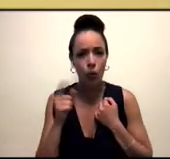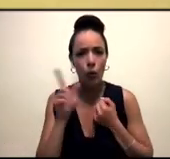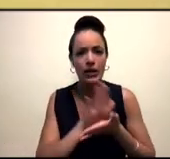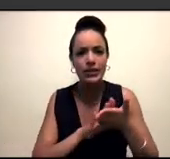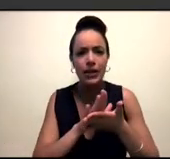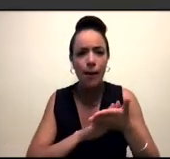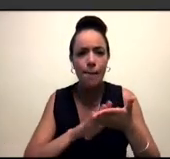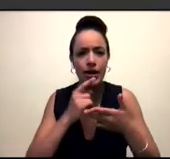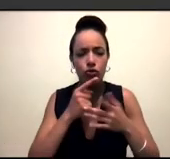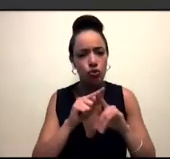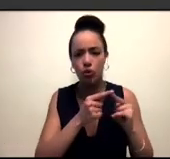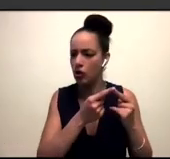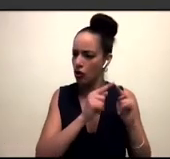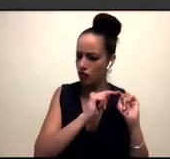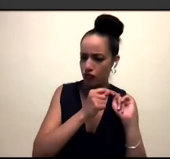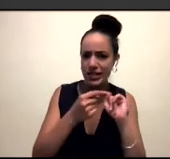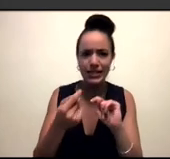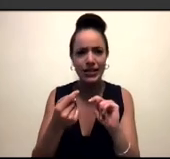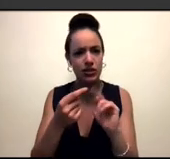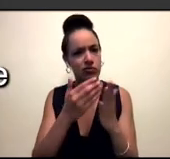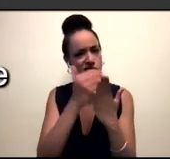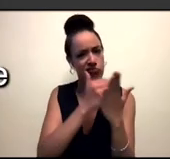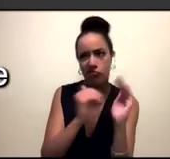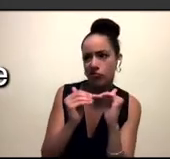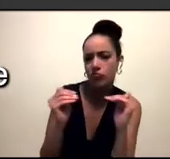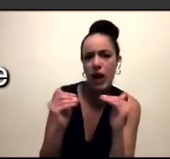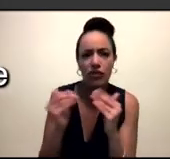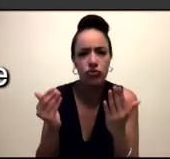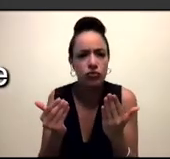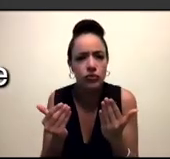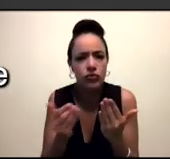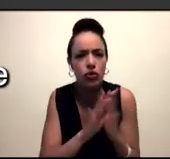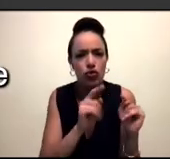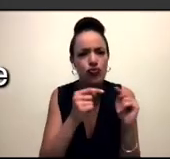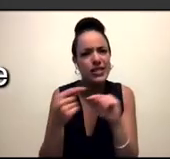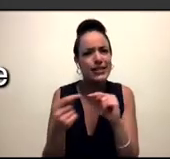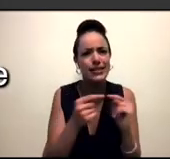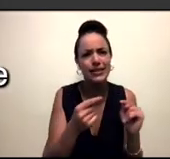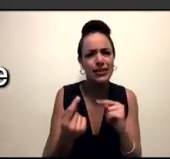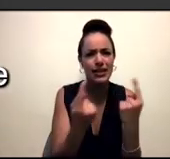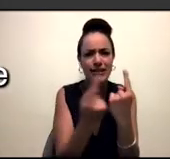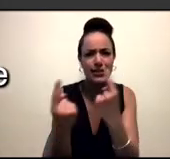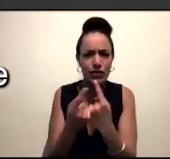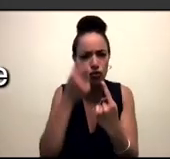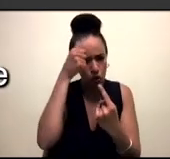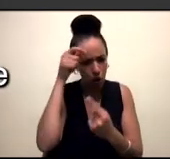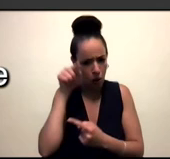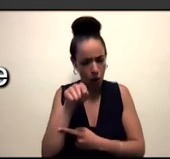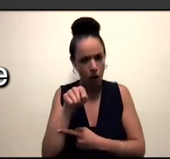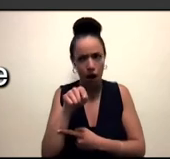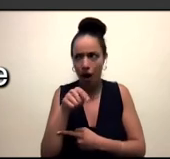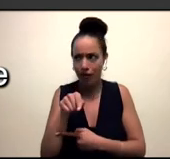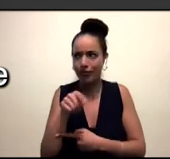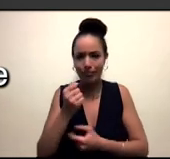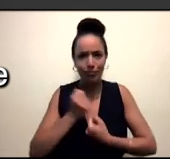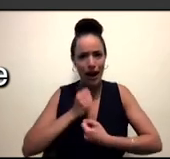legibility? You know, what does it mean to, to kind of resist some of this stuff and to know that like that exists in our family lines?